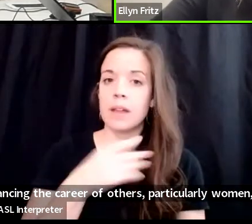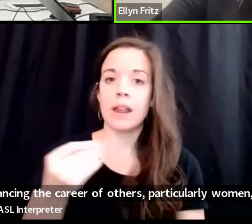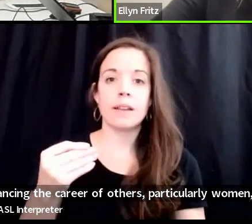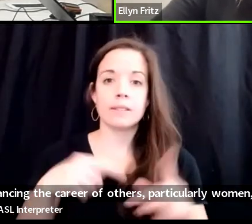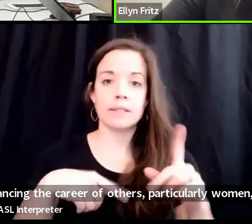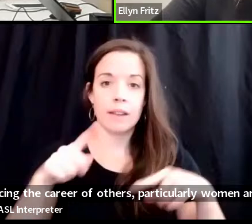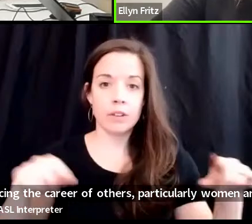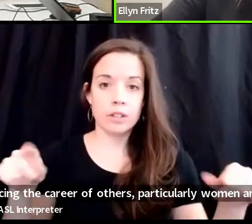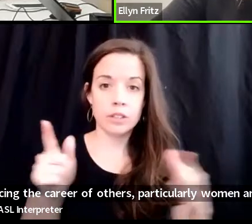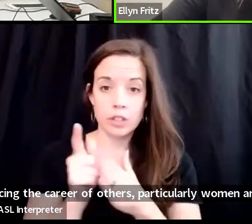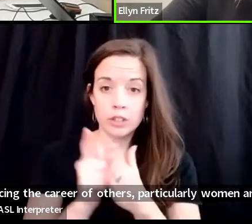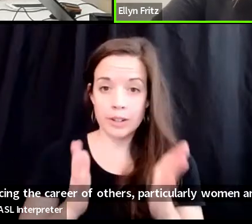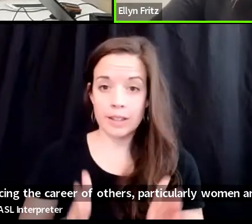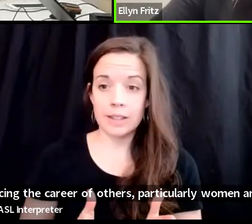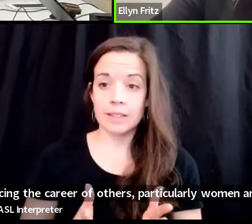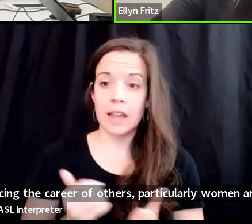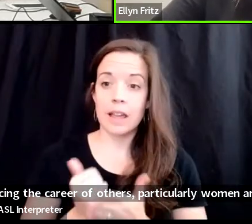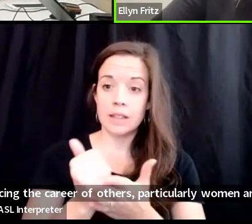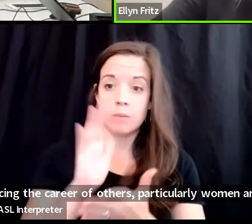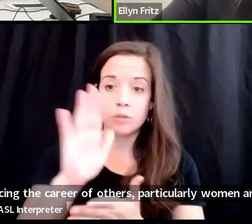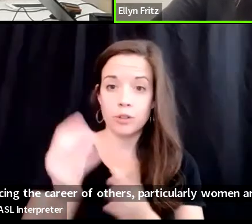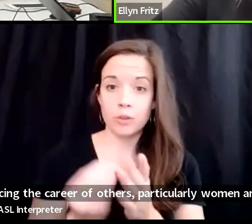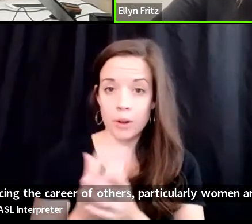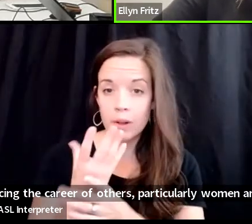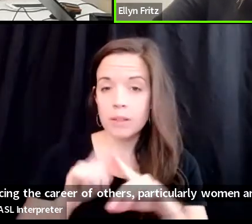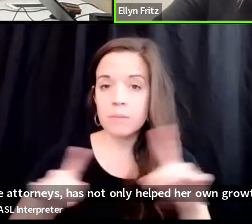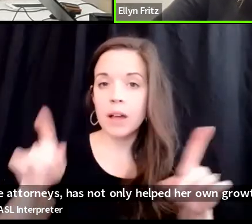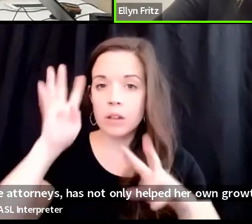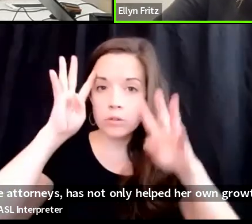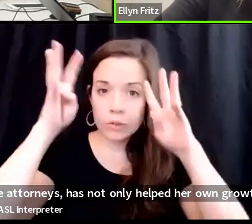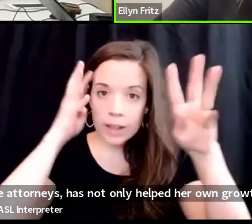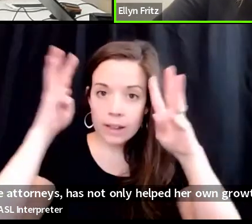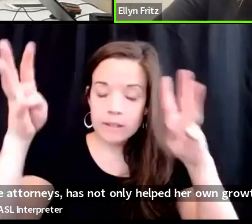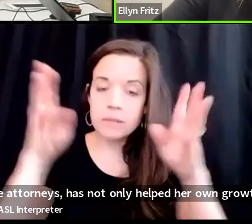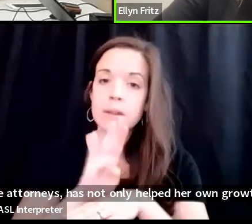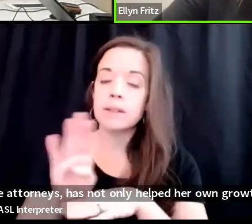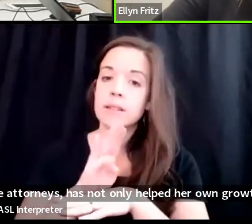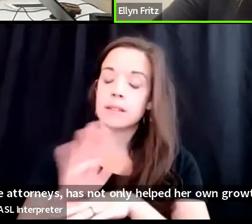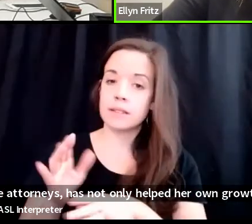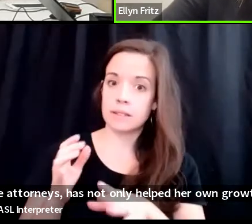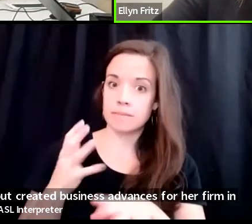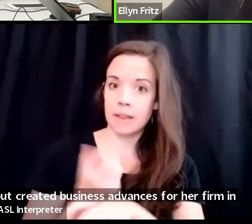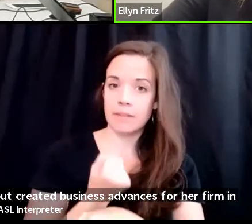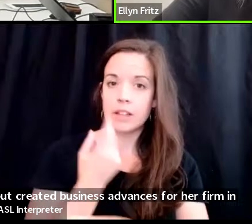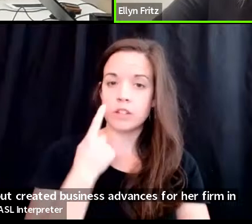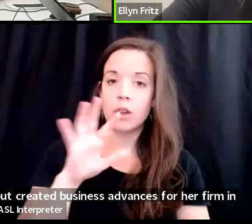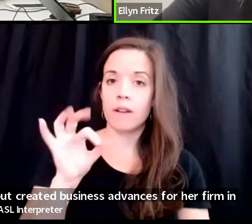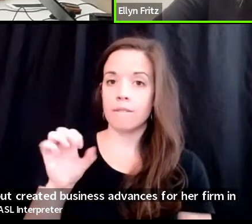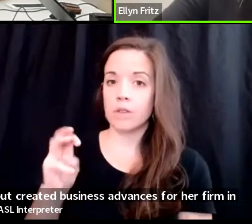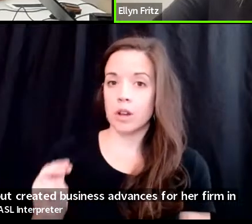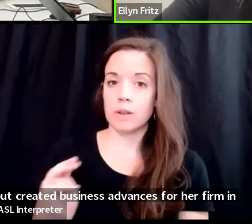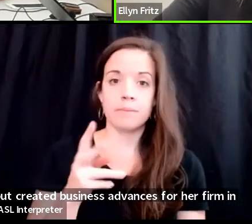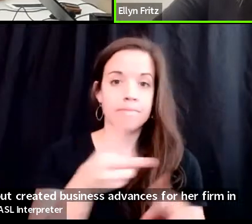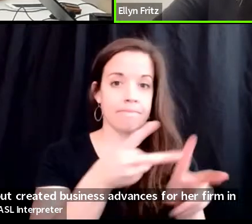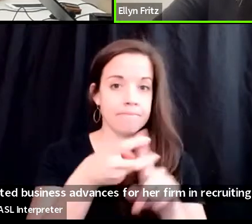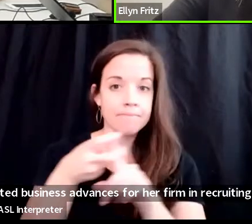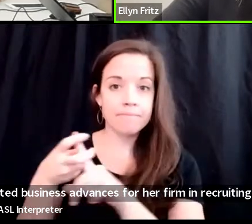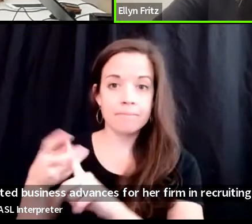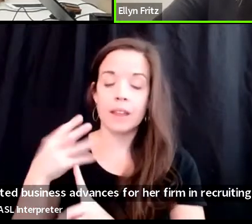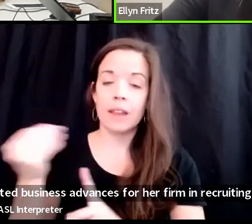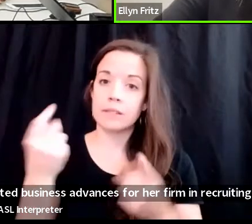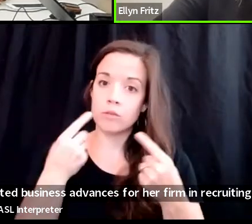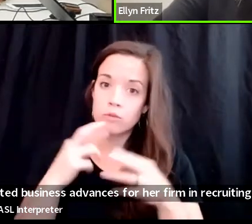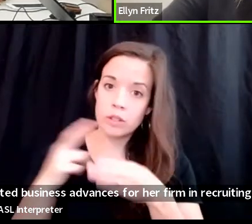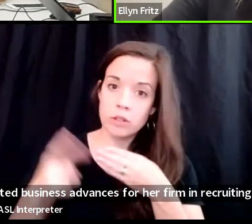has not only helped her own growth, but created business advantages for her firm in recruiting, maximizing results for clients, and other